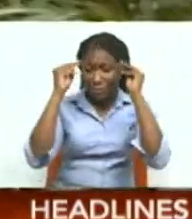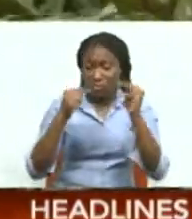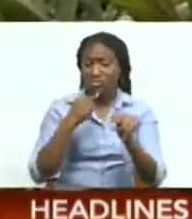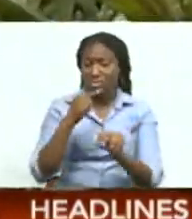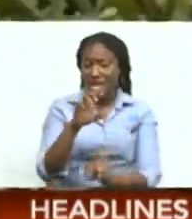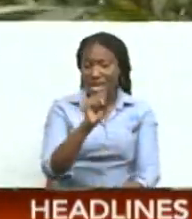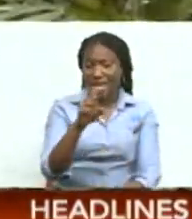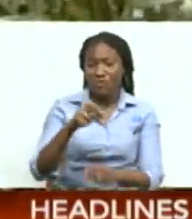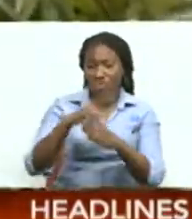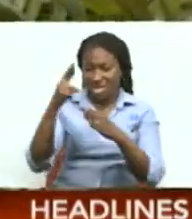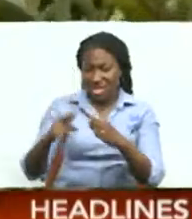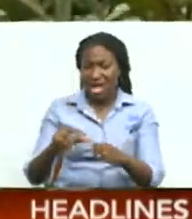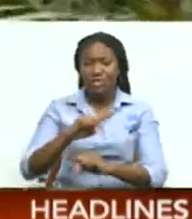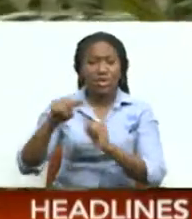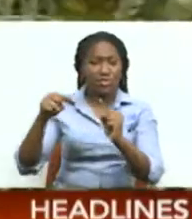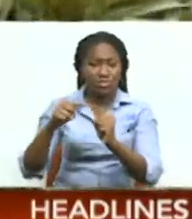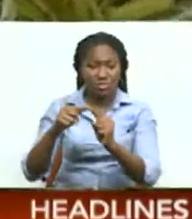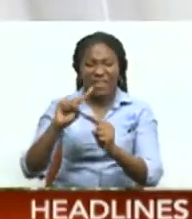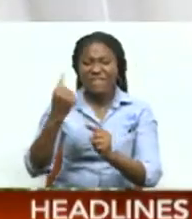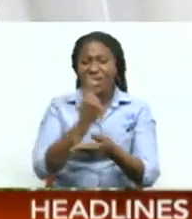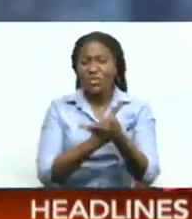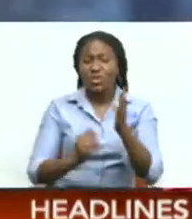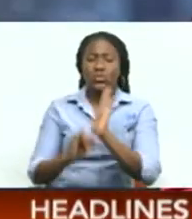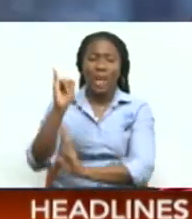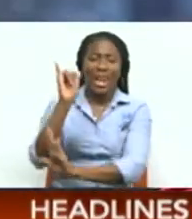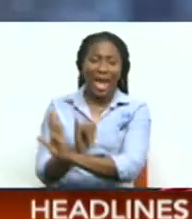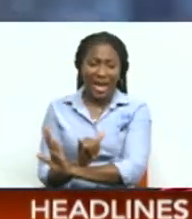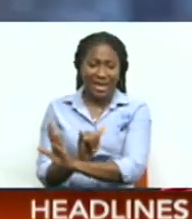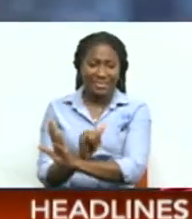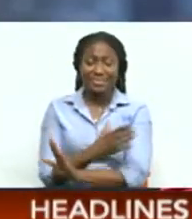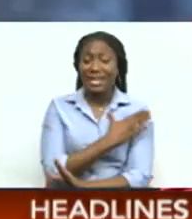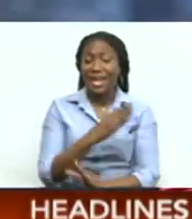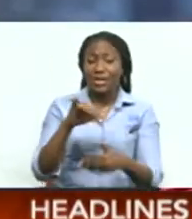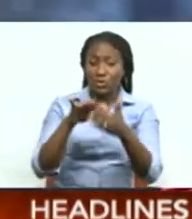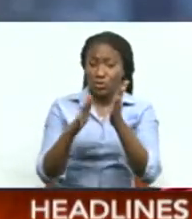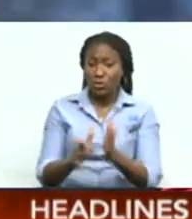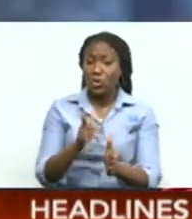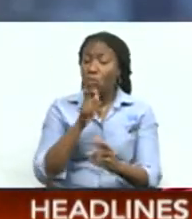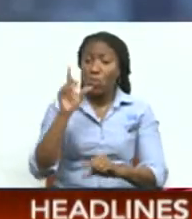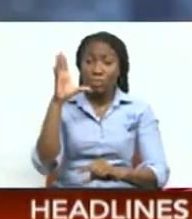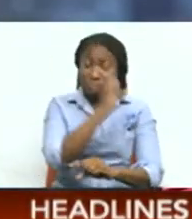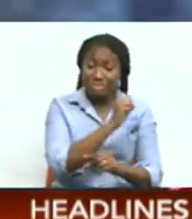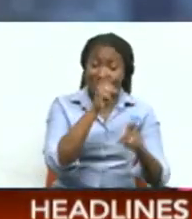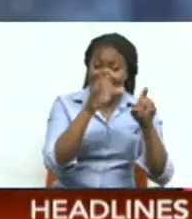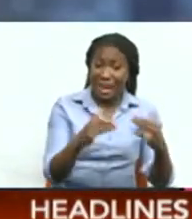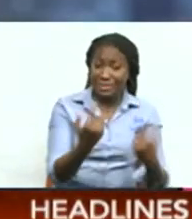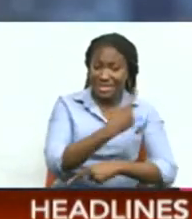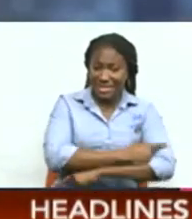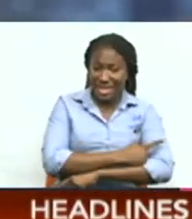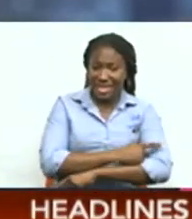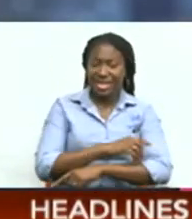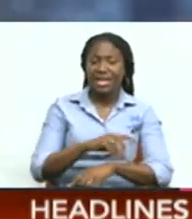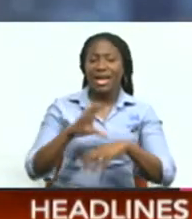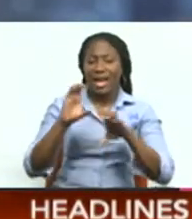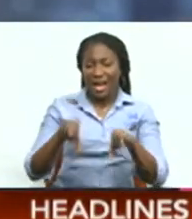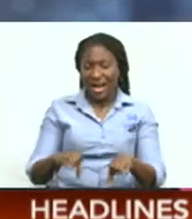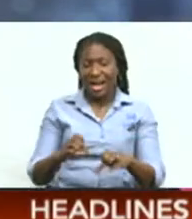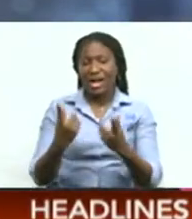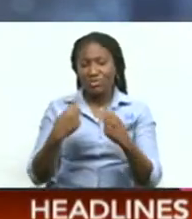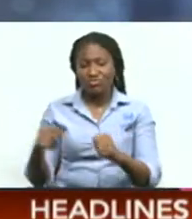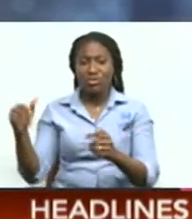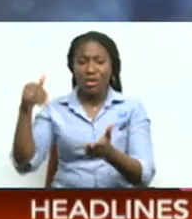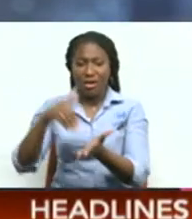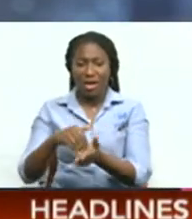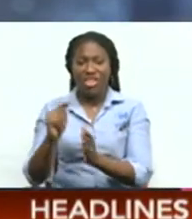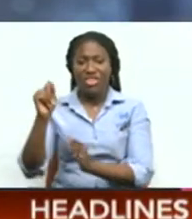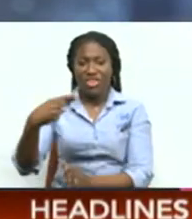results will be available during the first week of July. And students who are unable to write the exam today will be given a supplementary exam